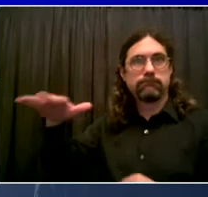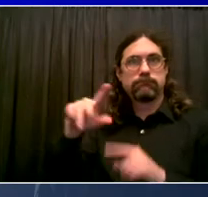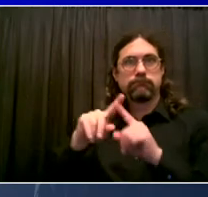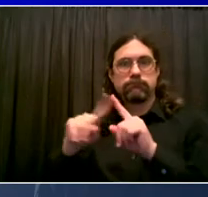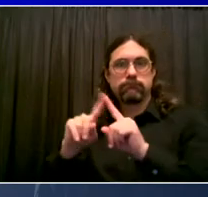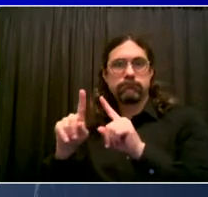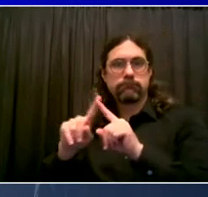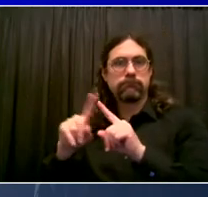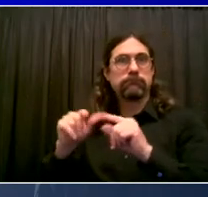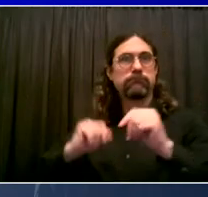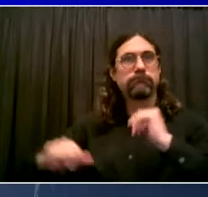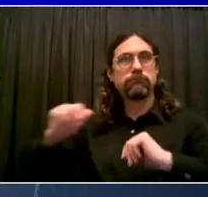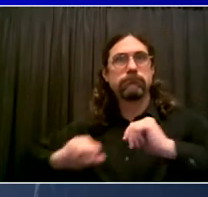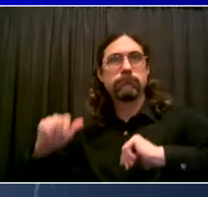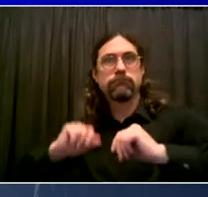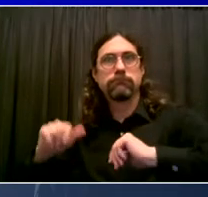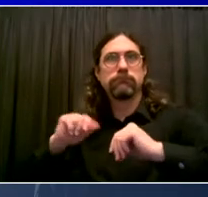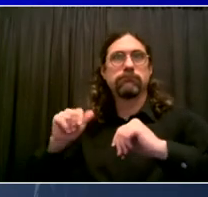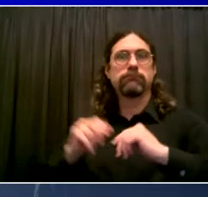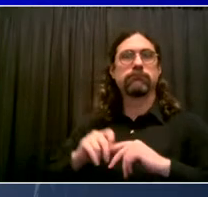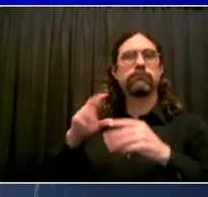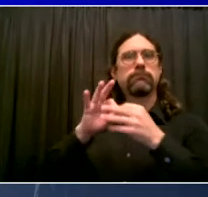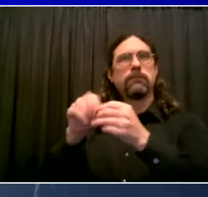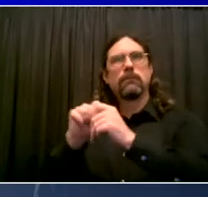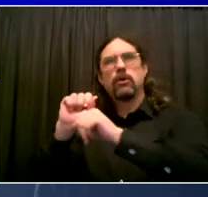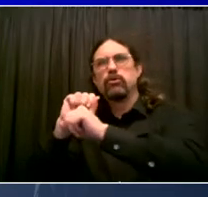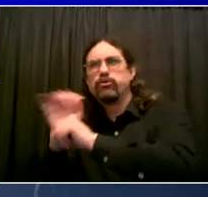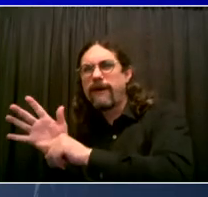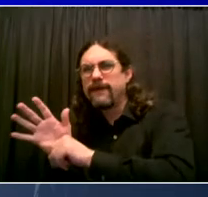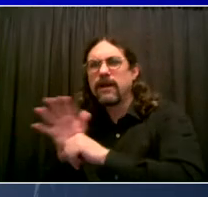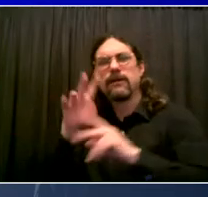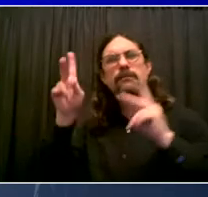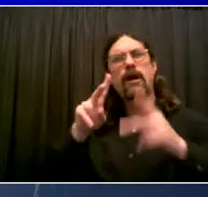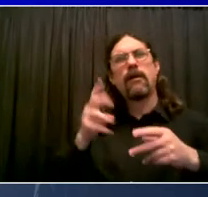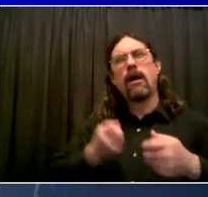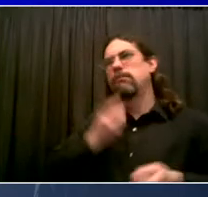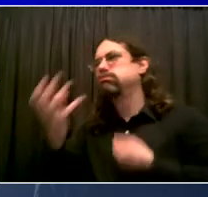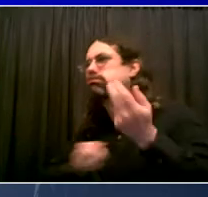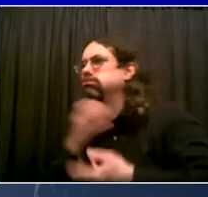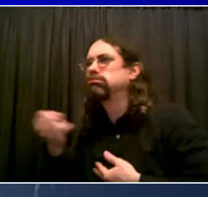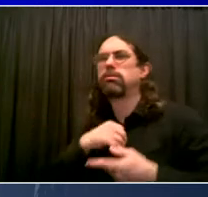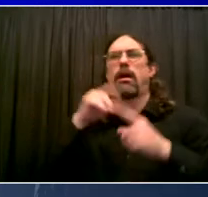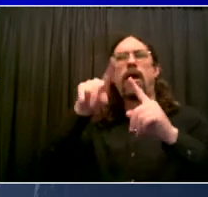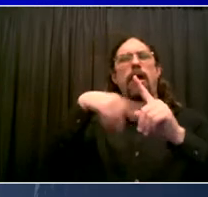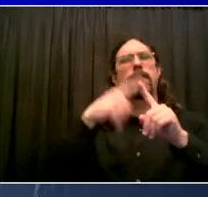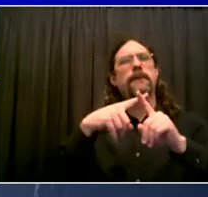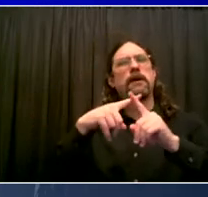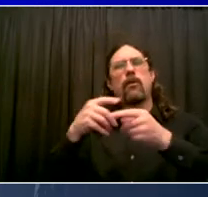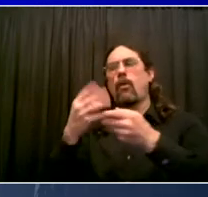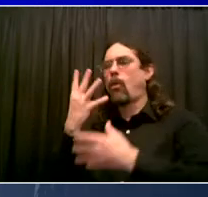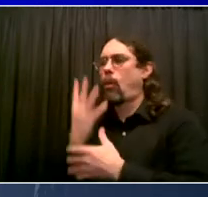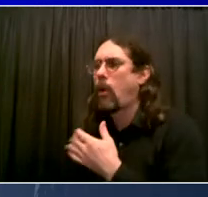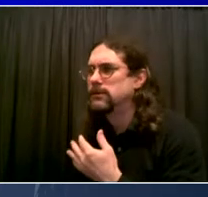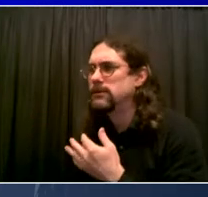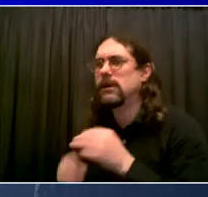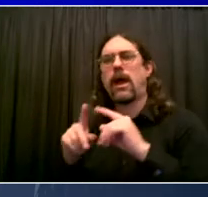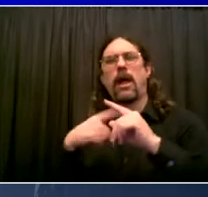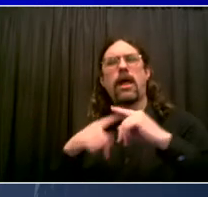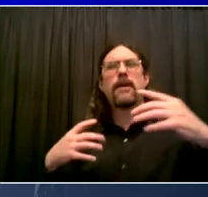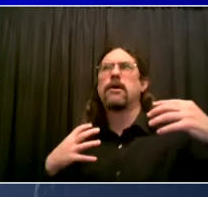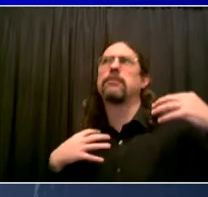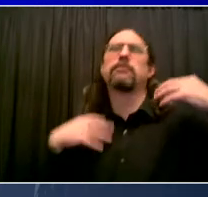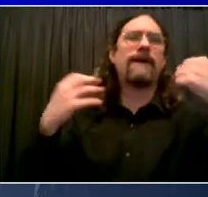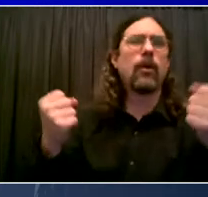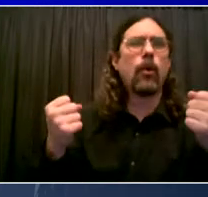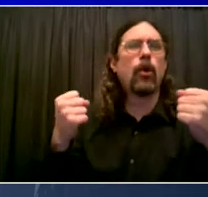determination to move forward. And finally, in East Harlem, a venerable organization, El Museo del Barrio, a beloved